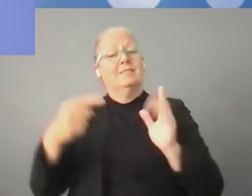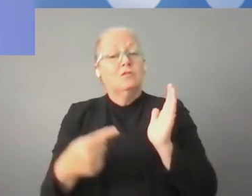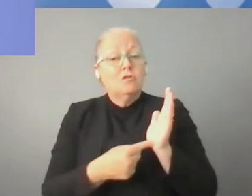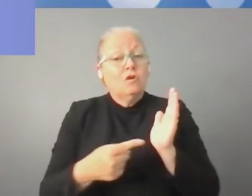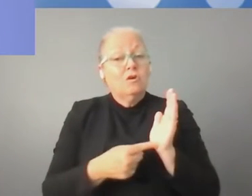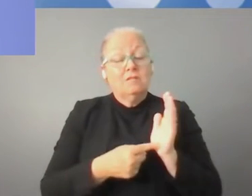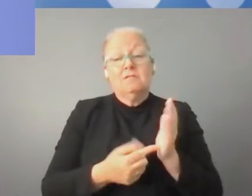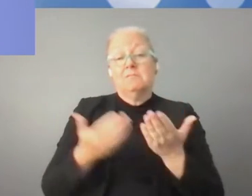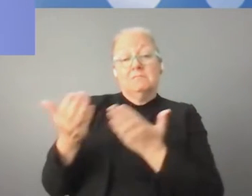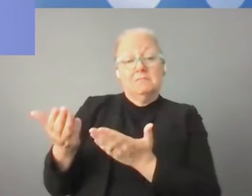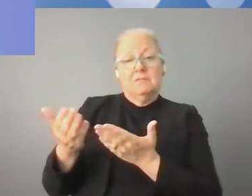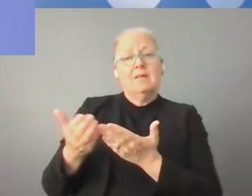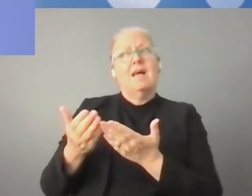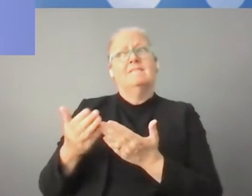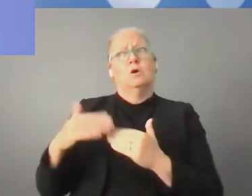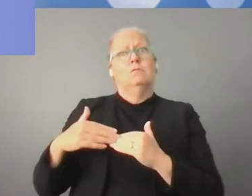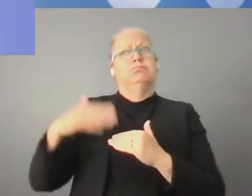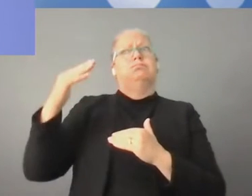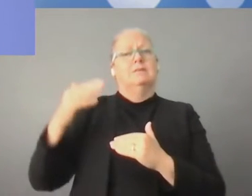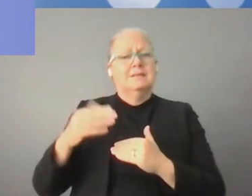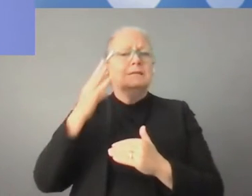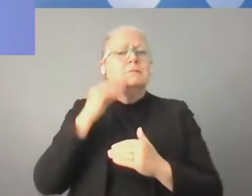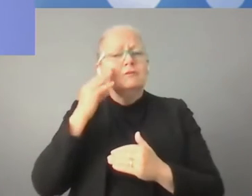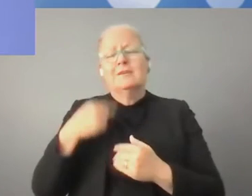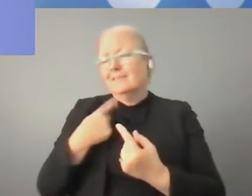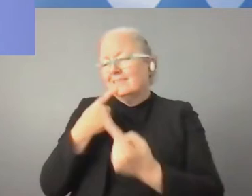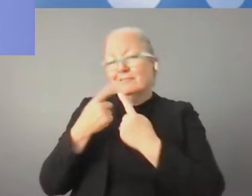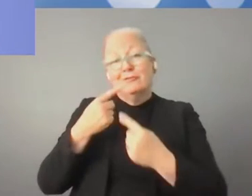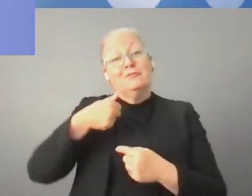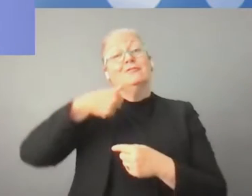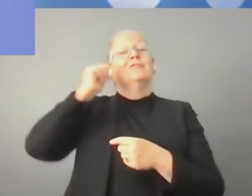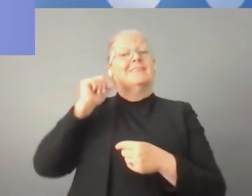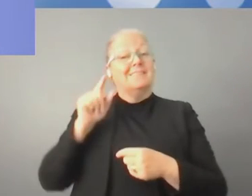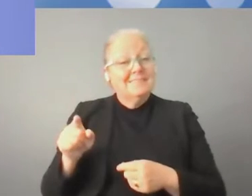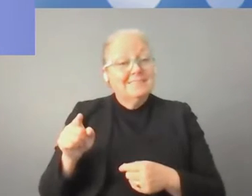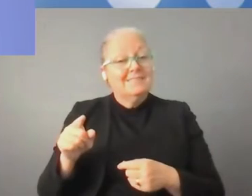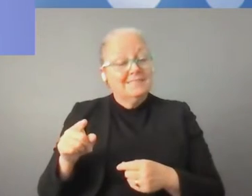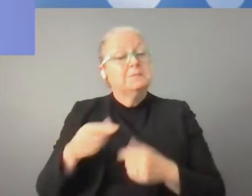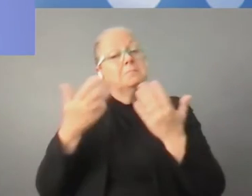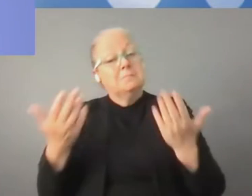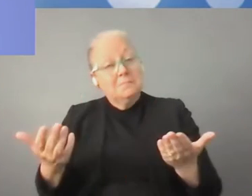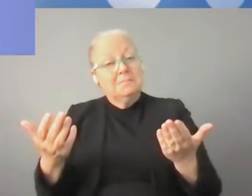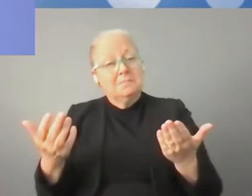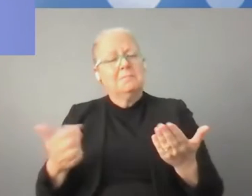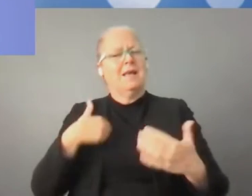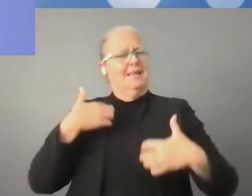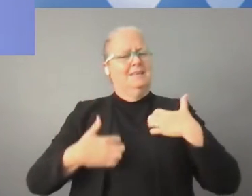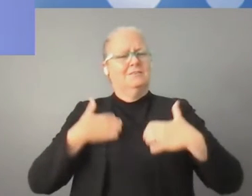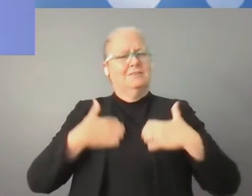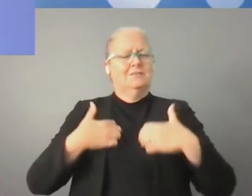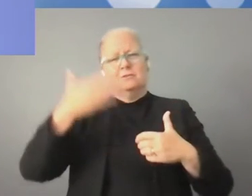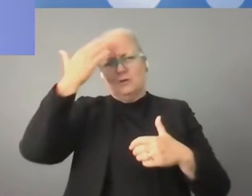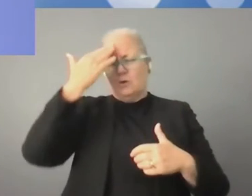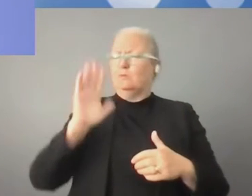a bit of experience, as we discussed yesterday, also from the entrepreneur side. So, it would be really interesting to see your perspective